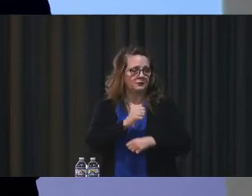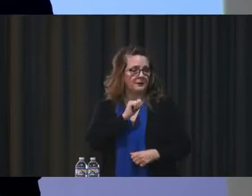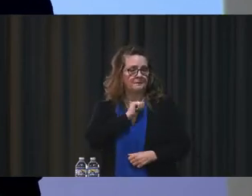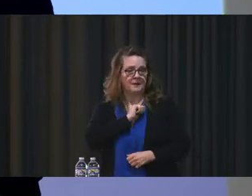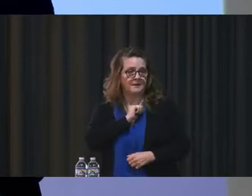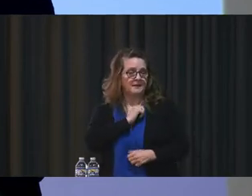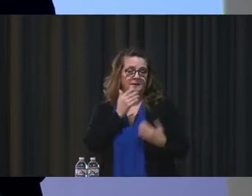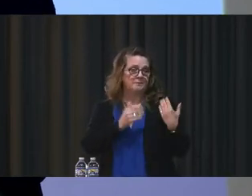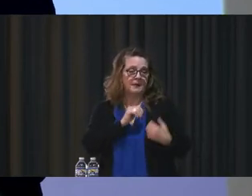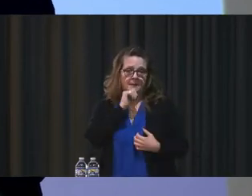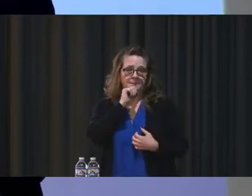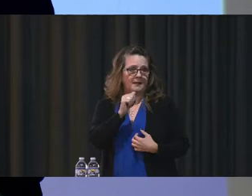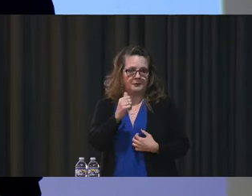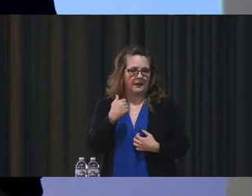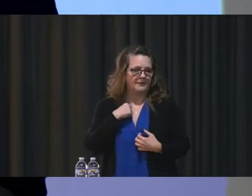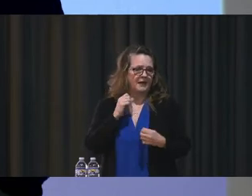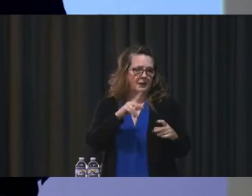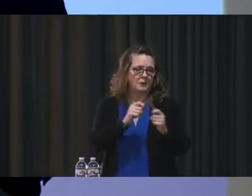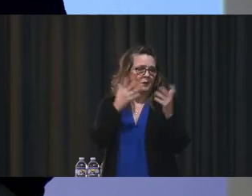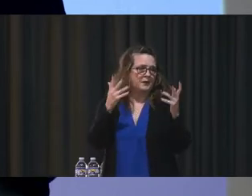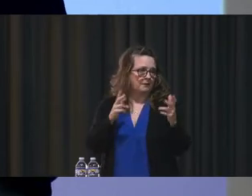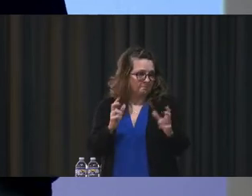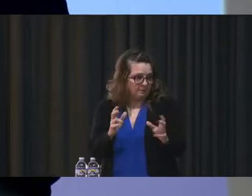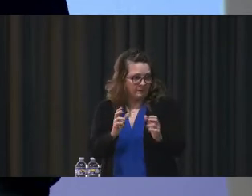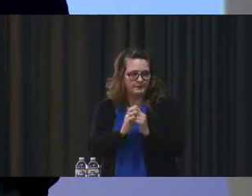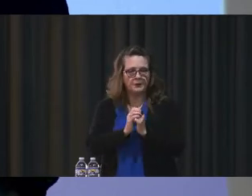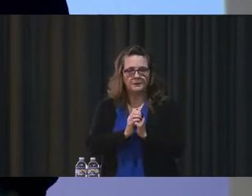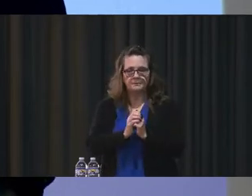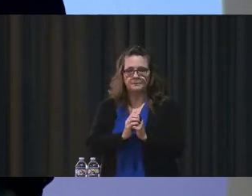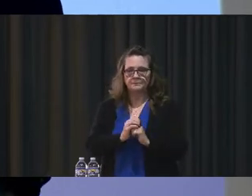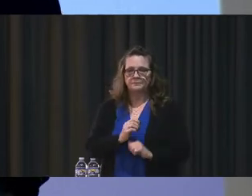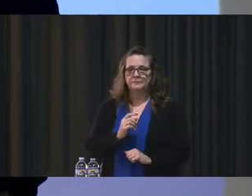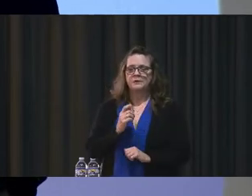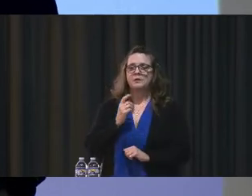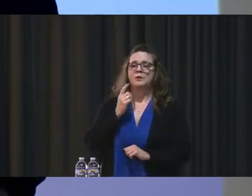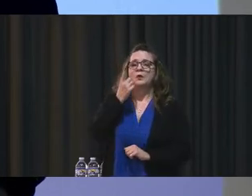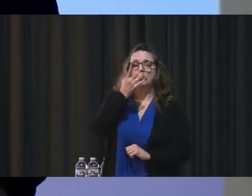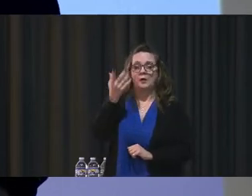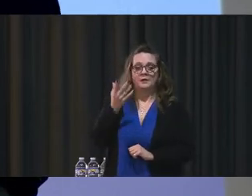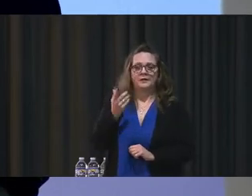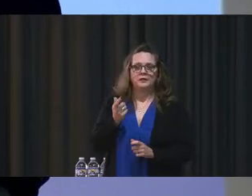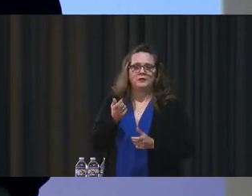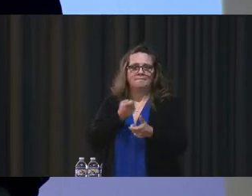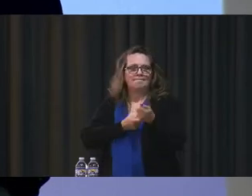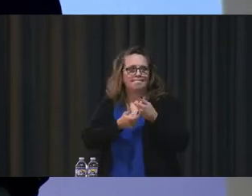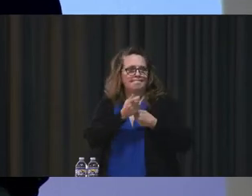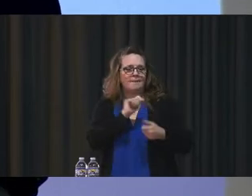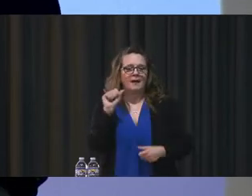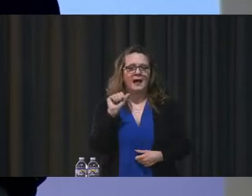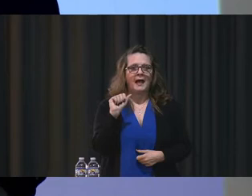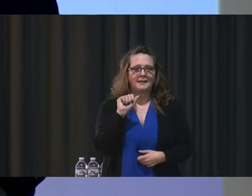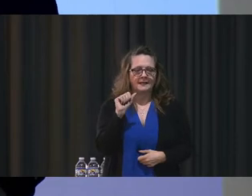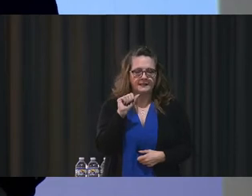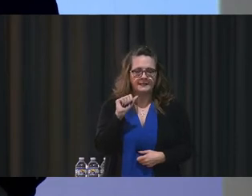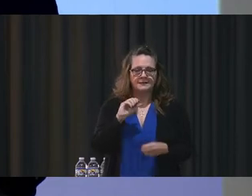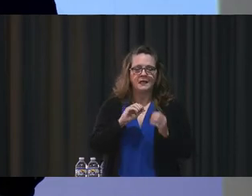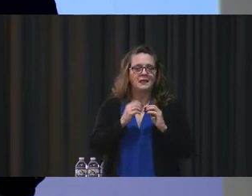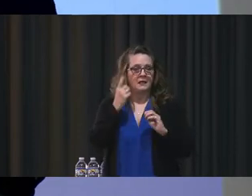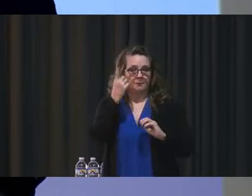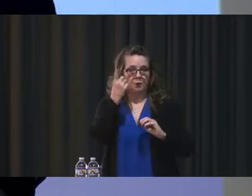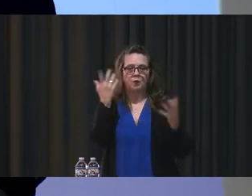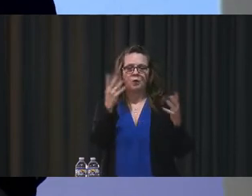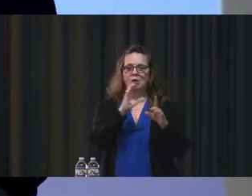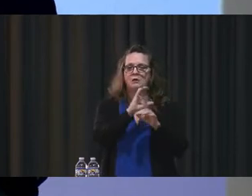dearly appreciate it. But one of the things that attracts athletes is number one, culture,